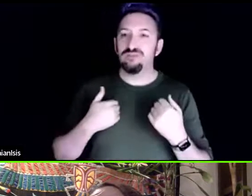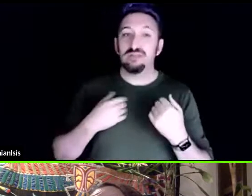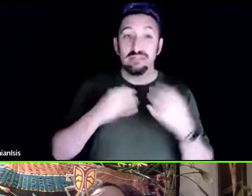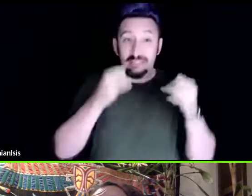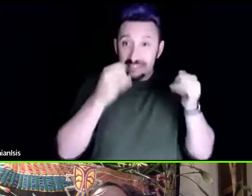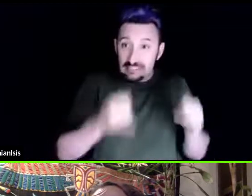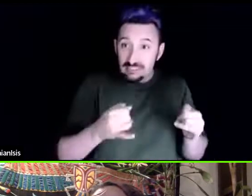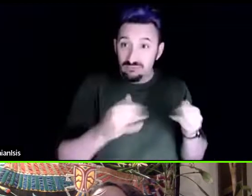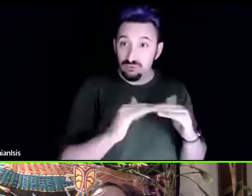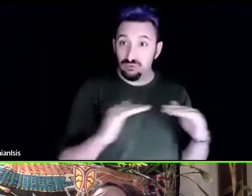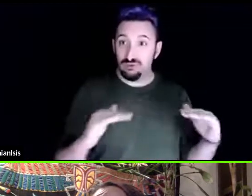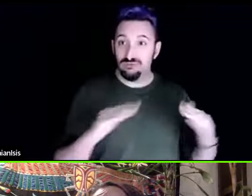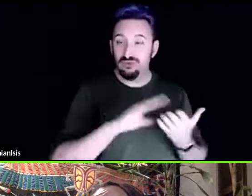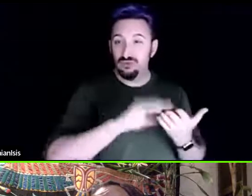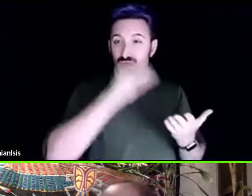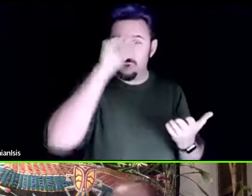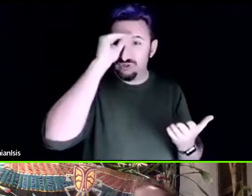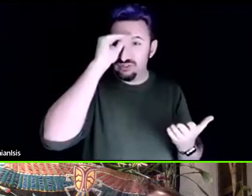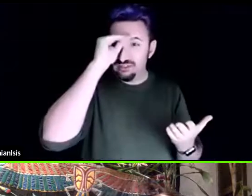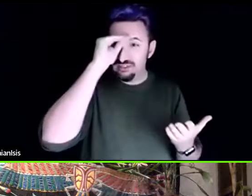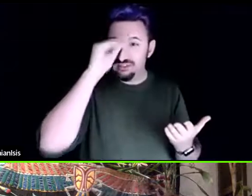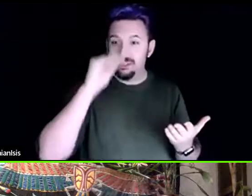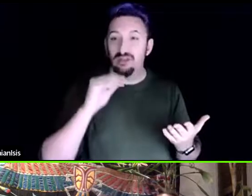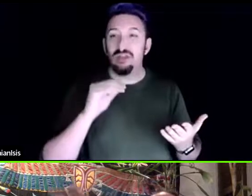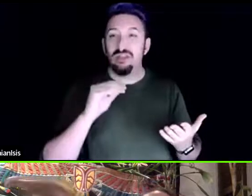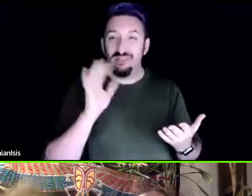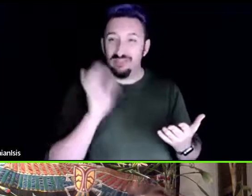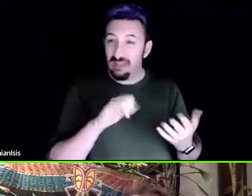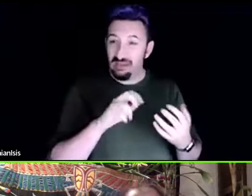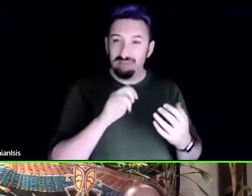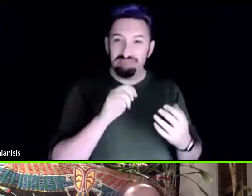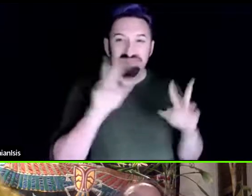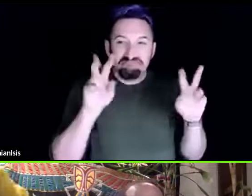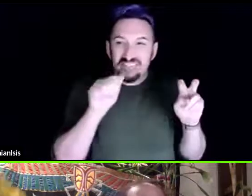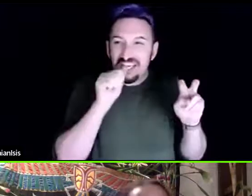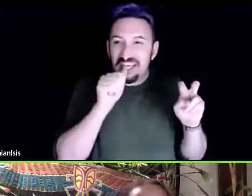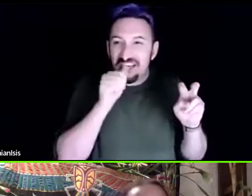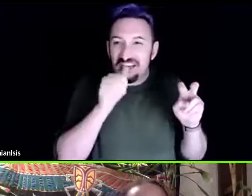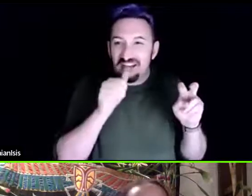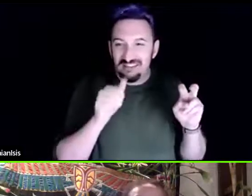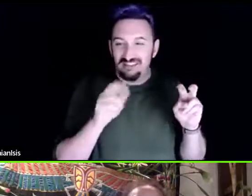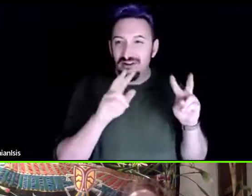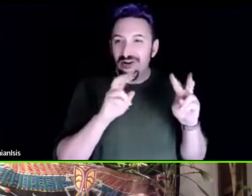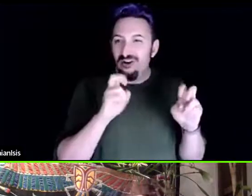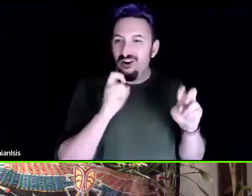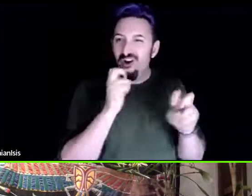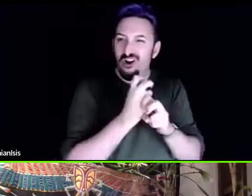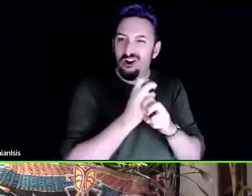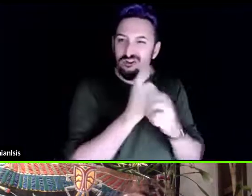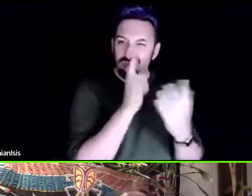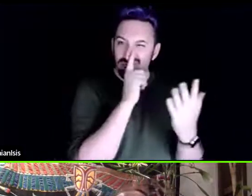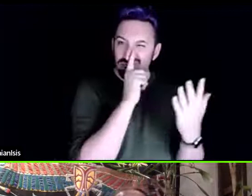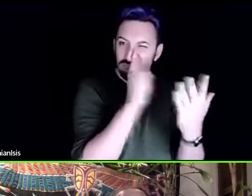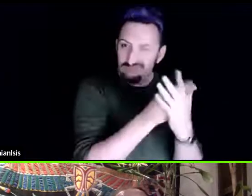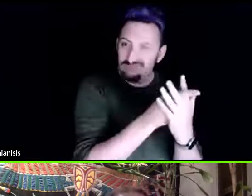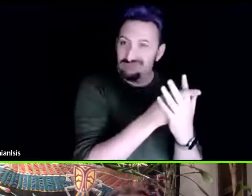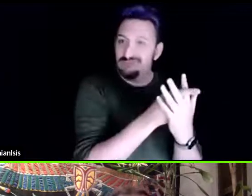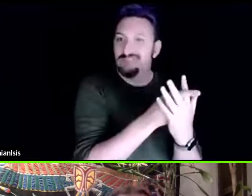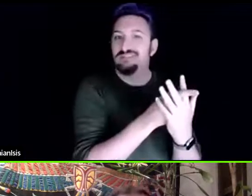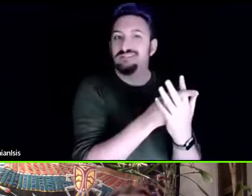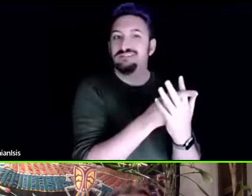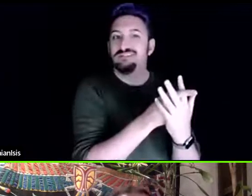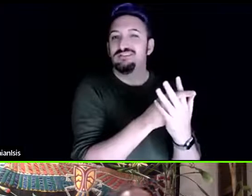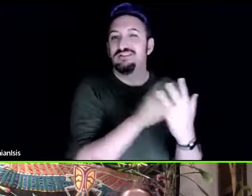a way harder not to crack than her professional role as principal so um like a good